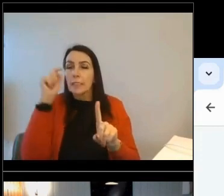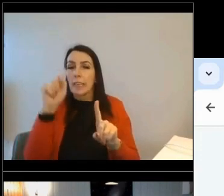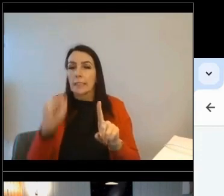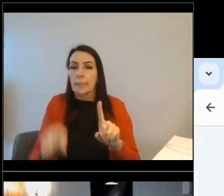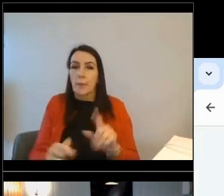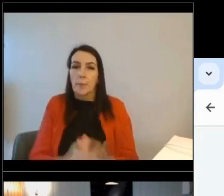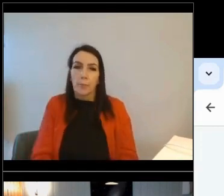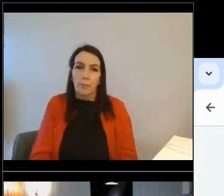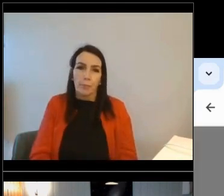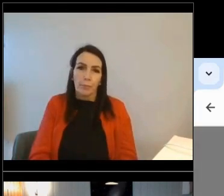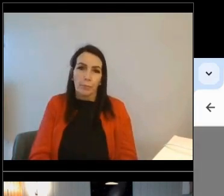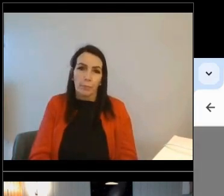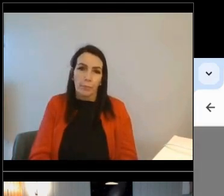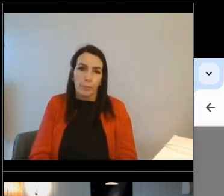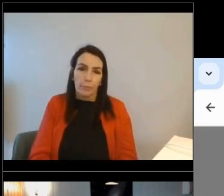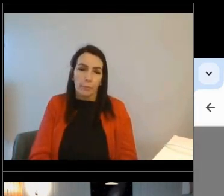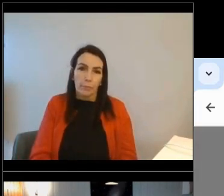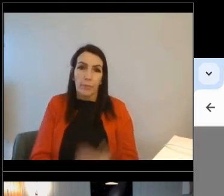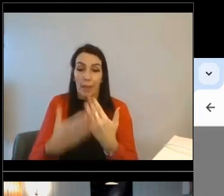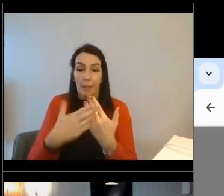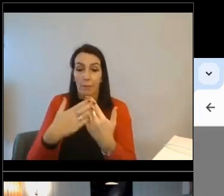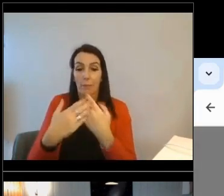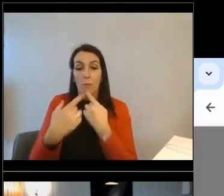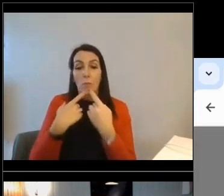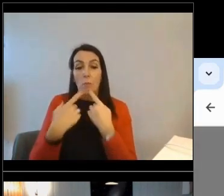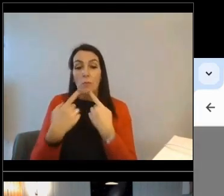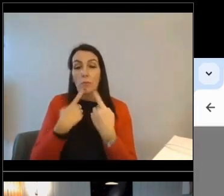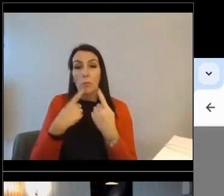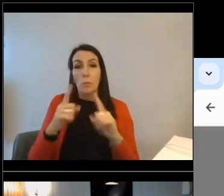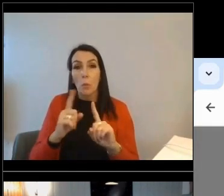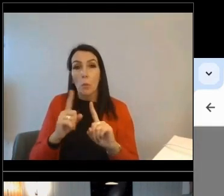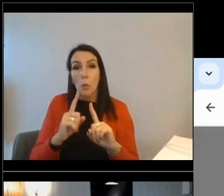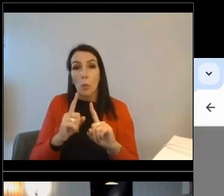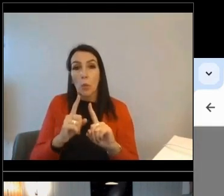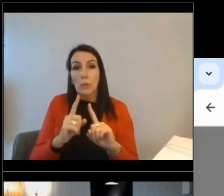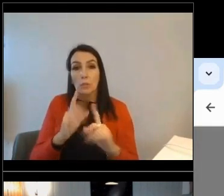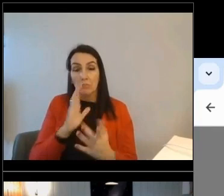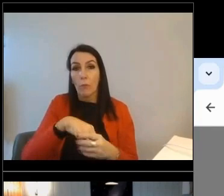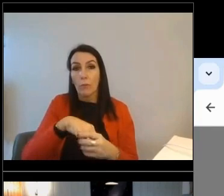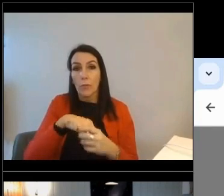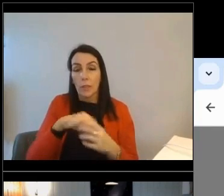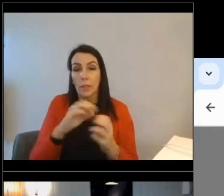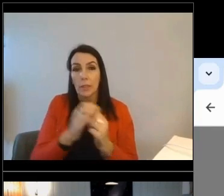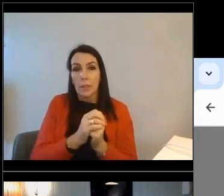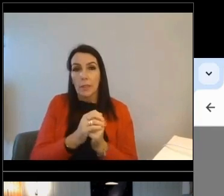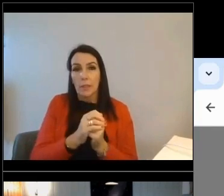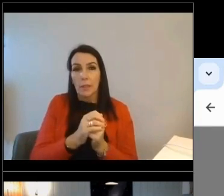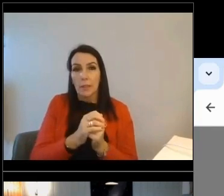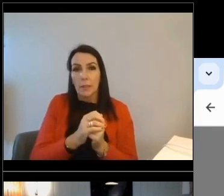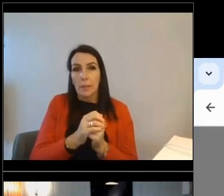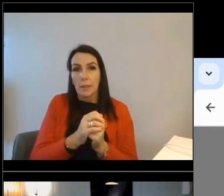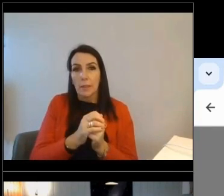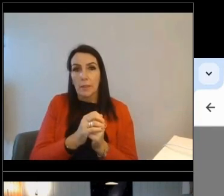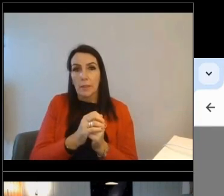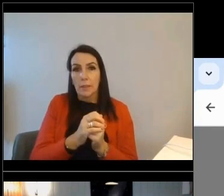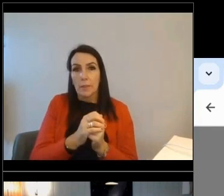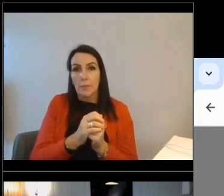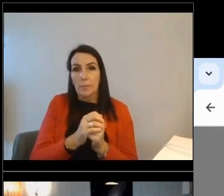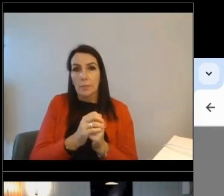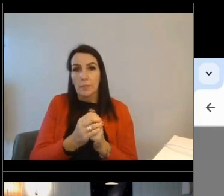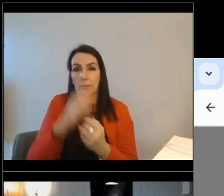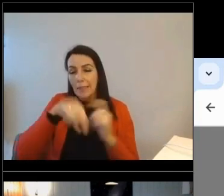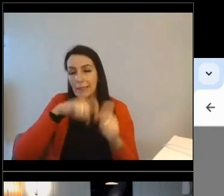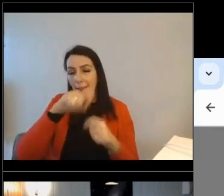And you can see here that there's more information on what actually is involved in terms of fitting solar panels to your home. So things like payback